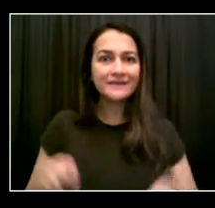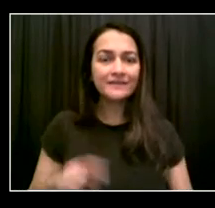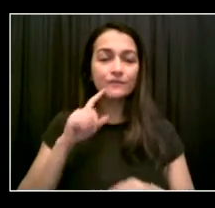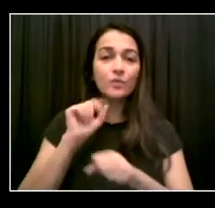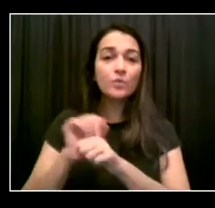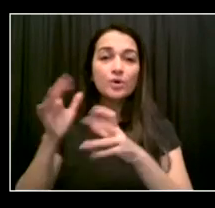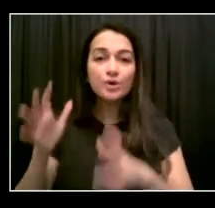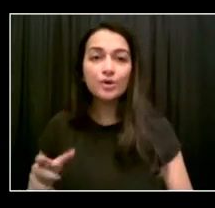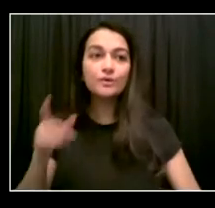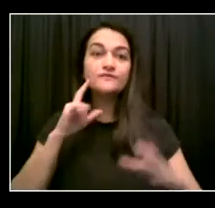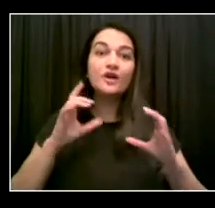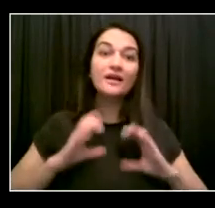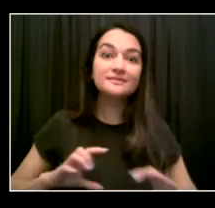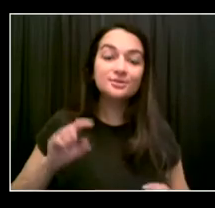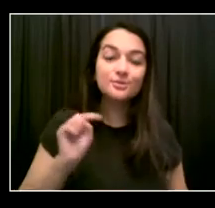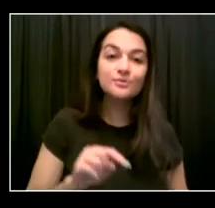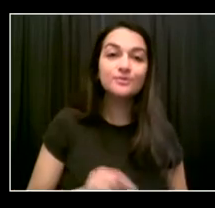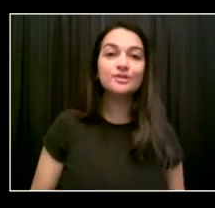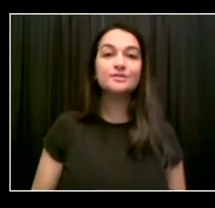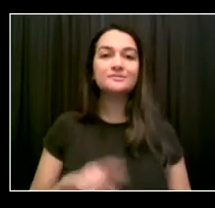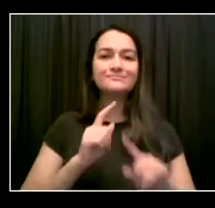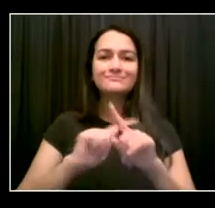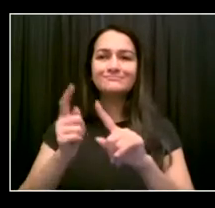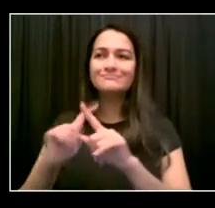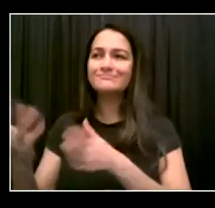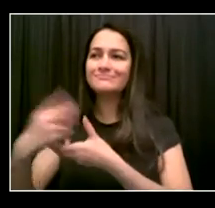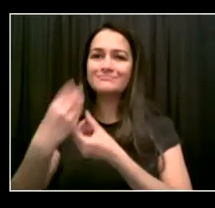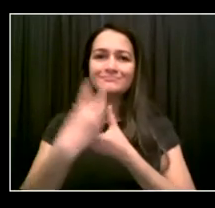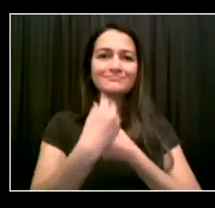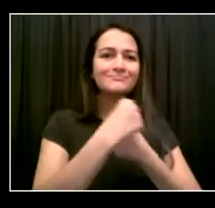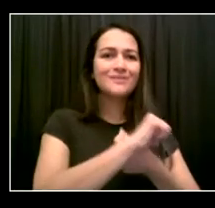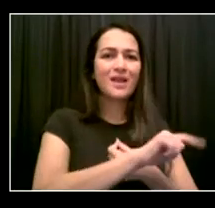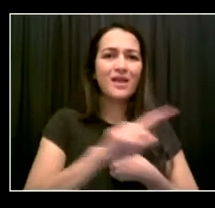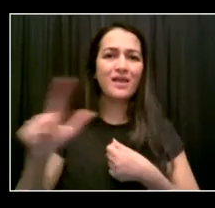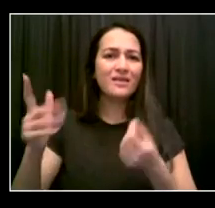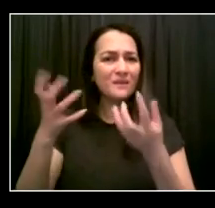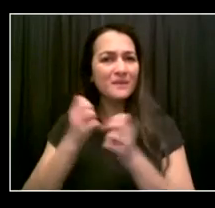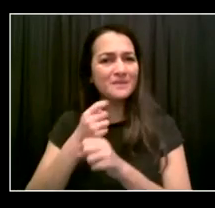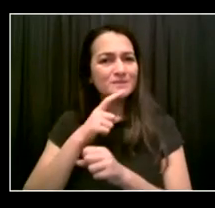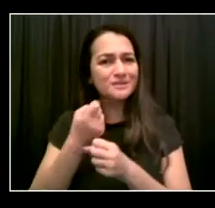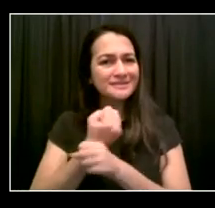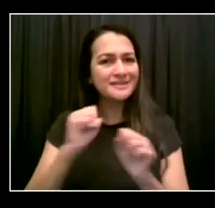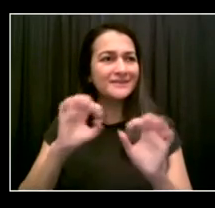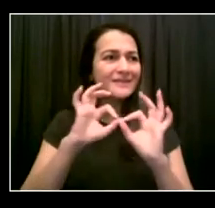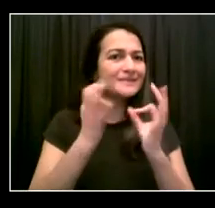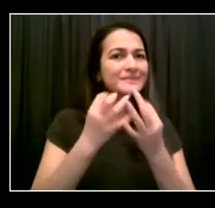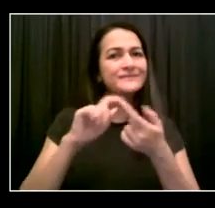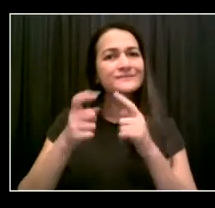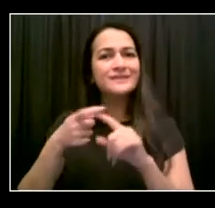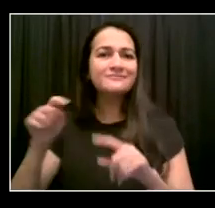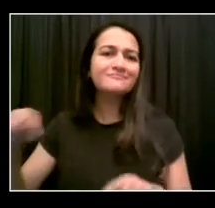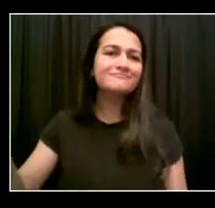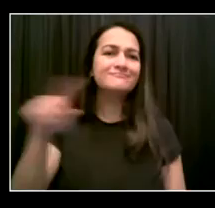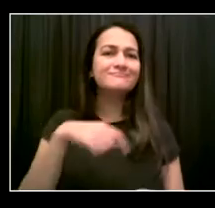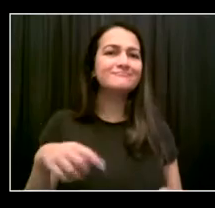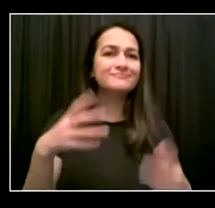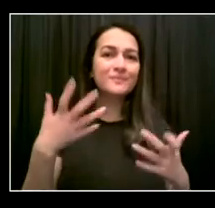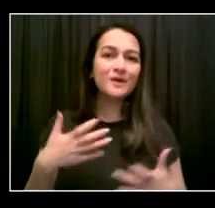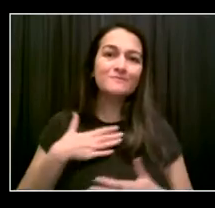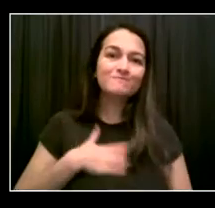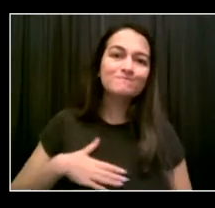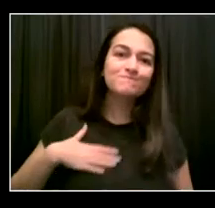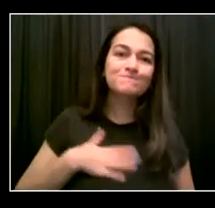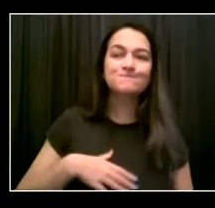love to see our little kids come in. And to know that there's an opportunity at our establishment,